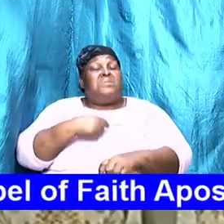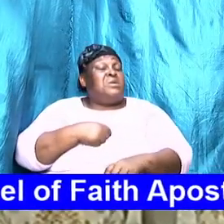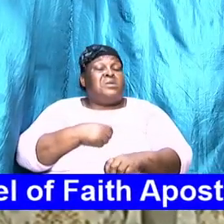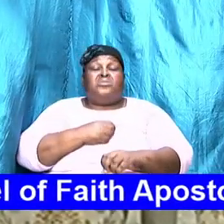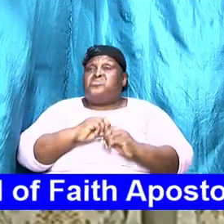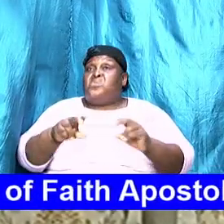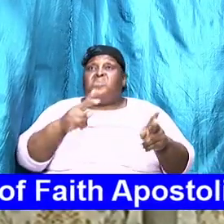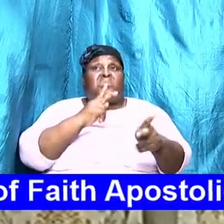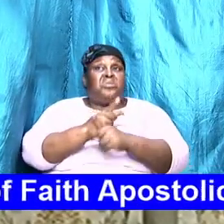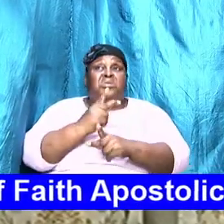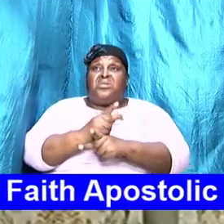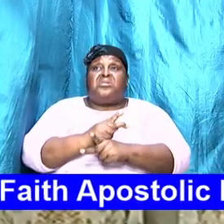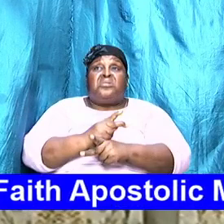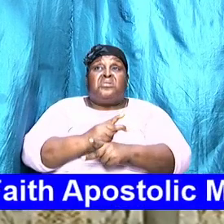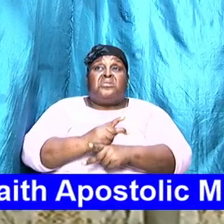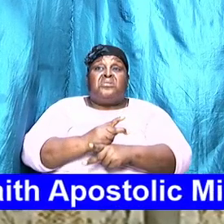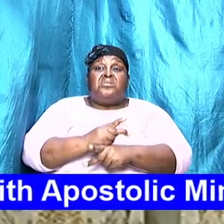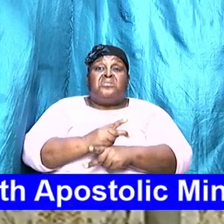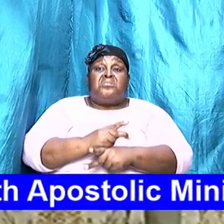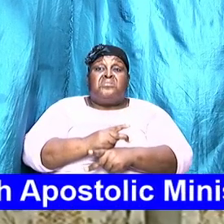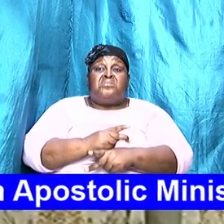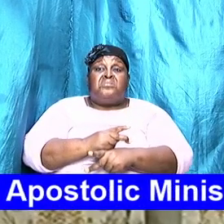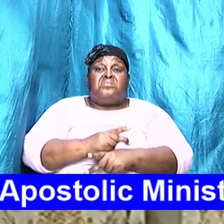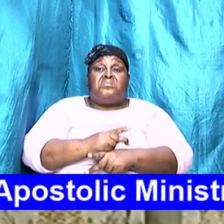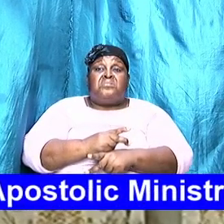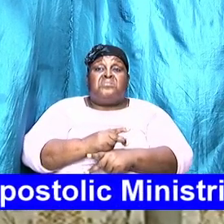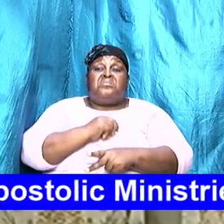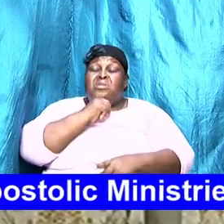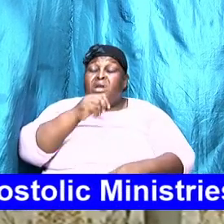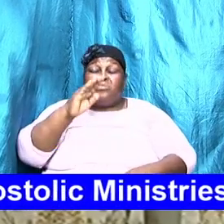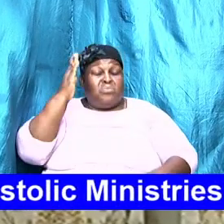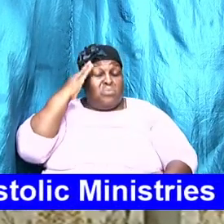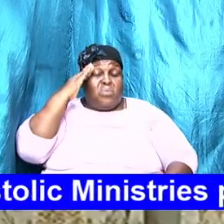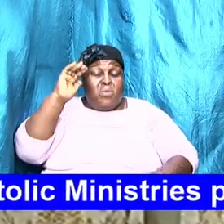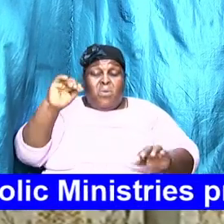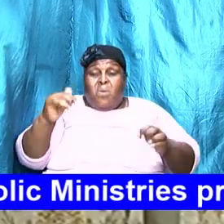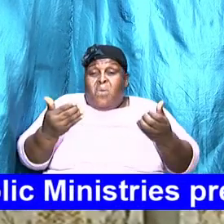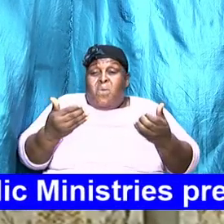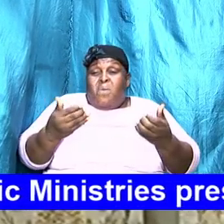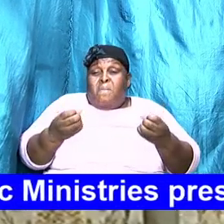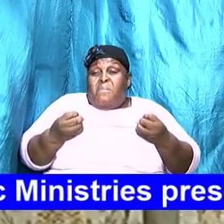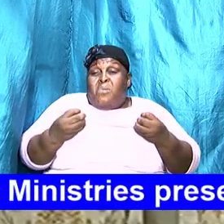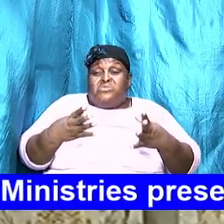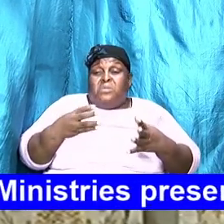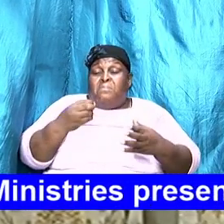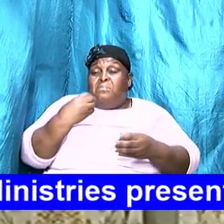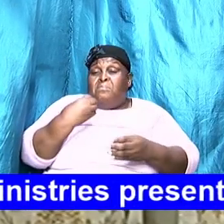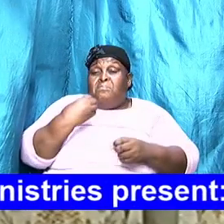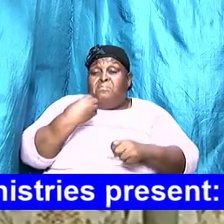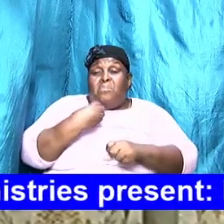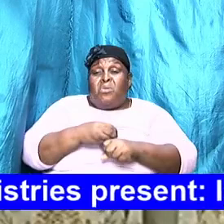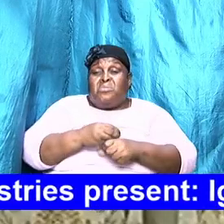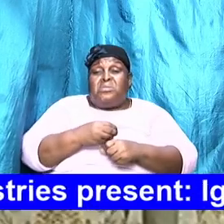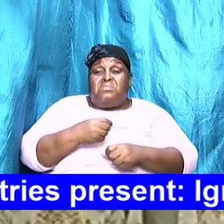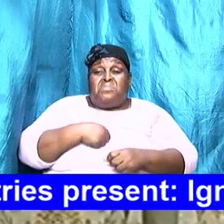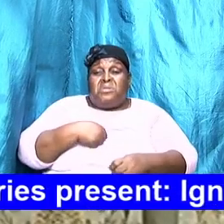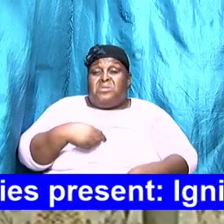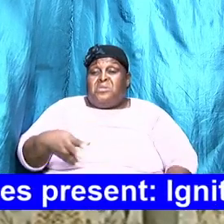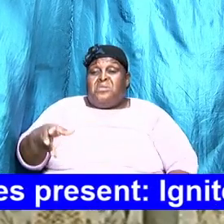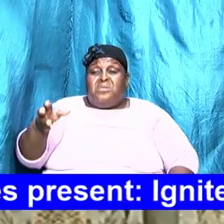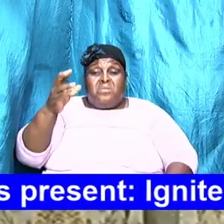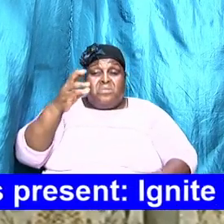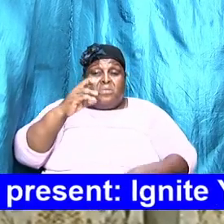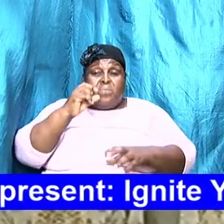much I earn we will have a problem of mistrust and distrust